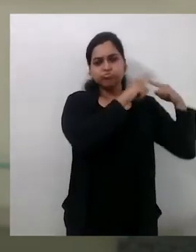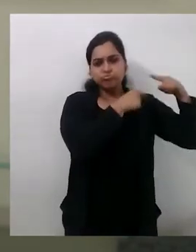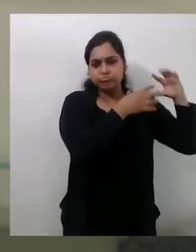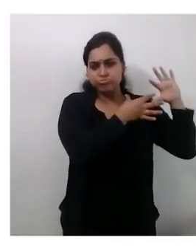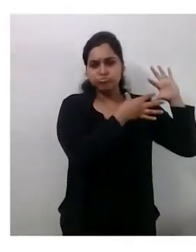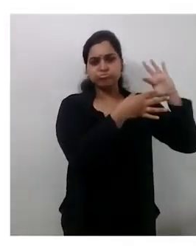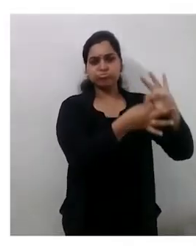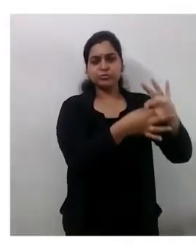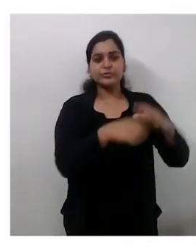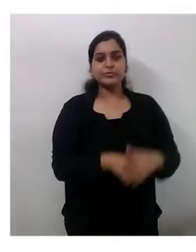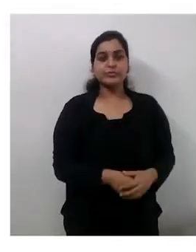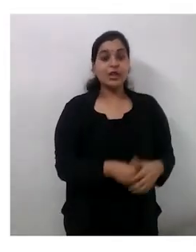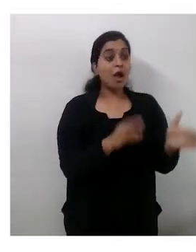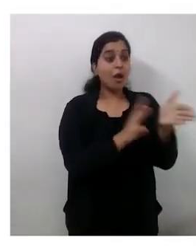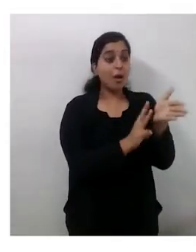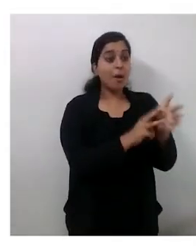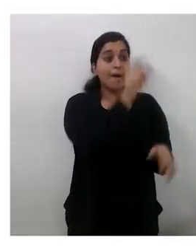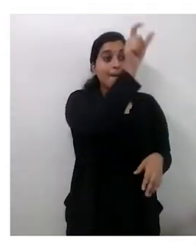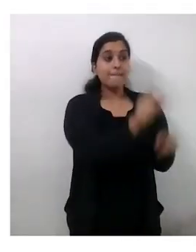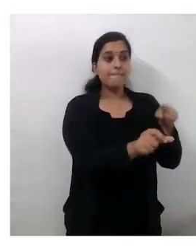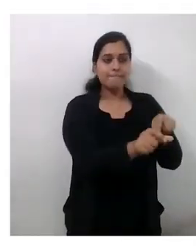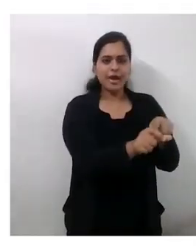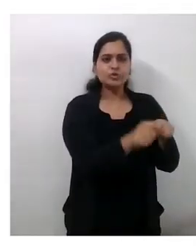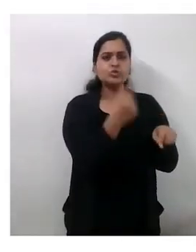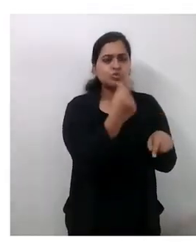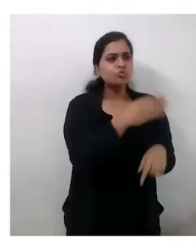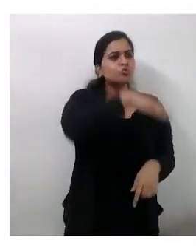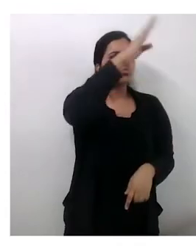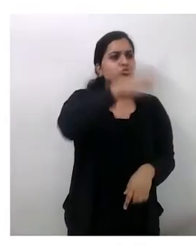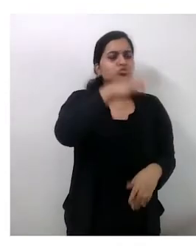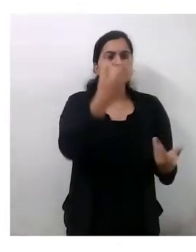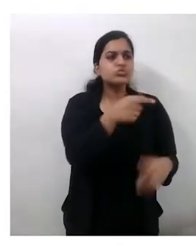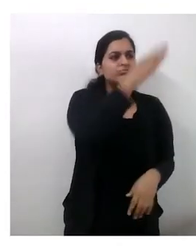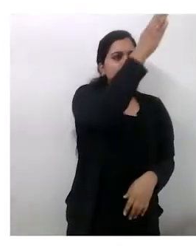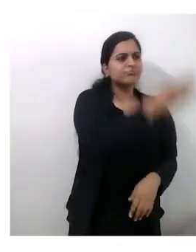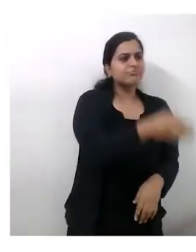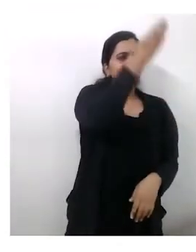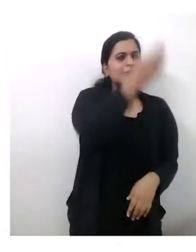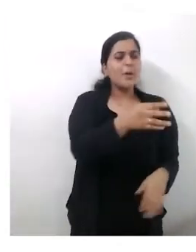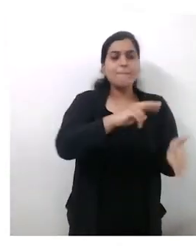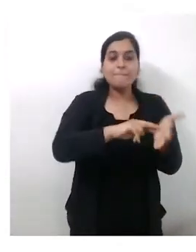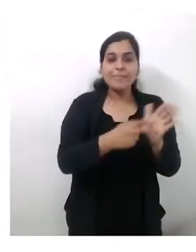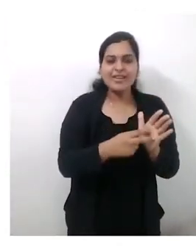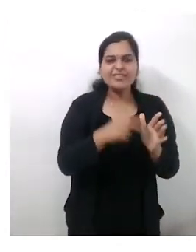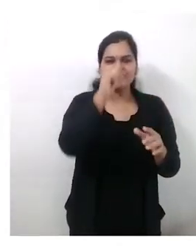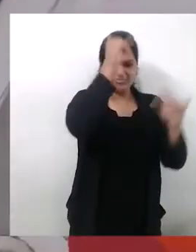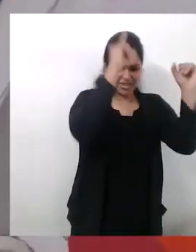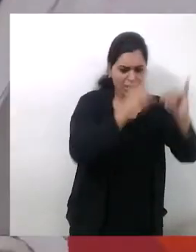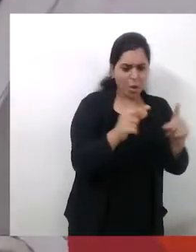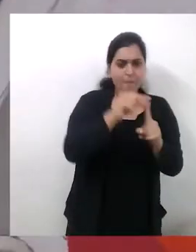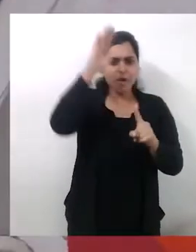Maitha's compositions often feature the diagonal line, a symbolic interpretation of partition.